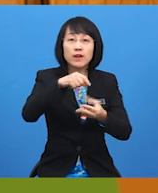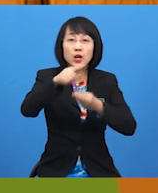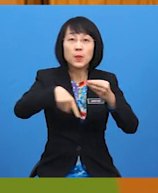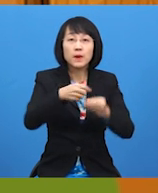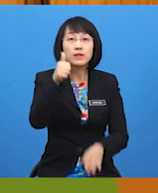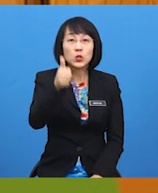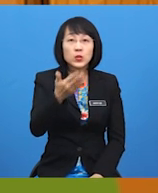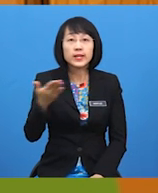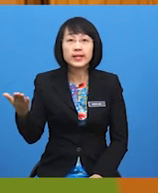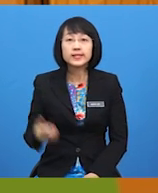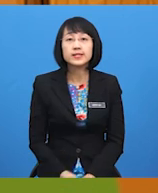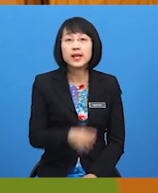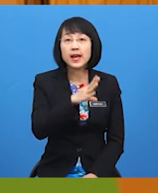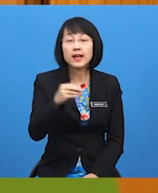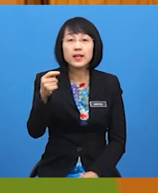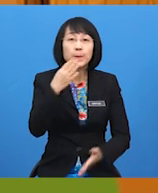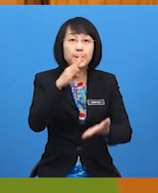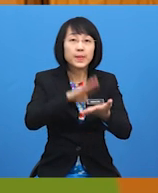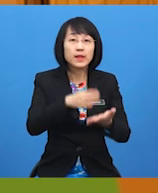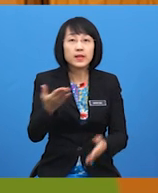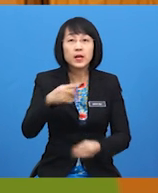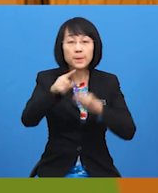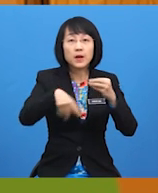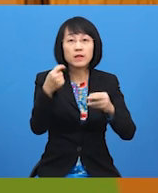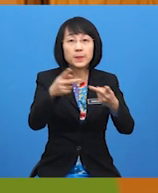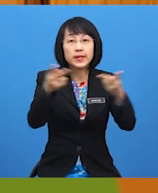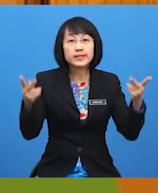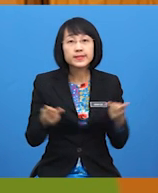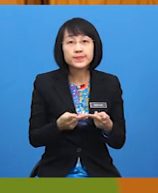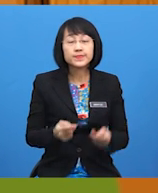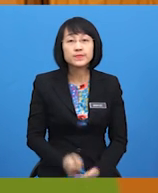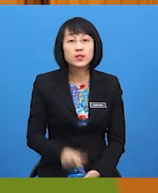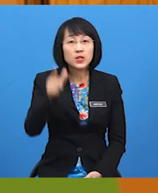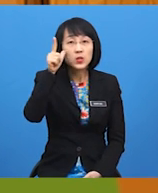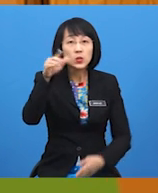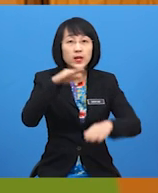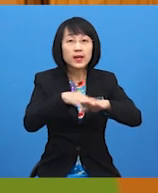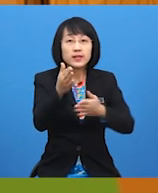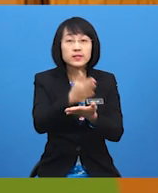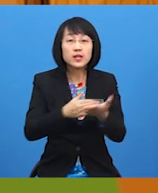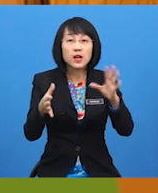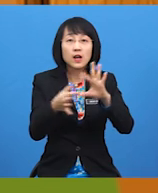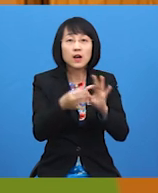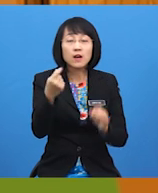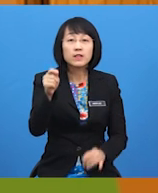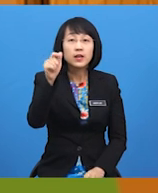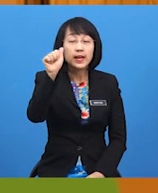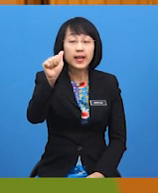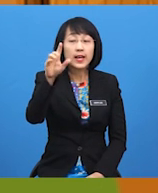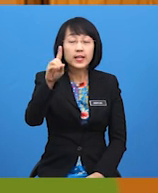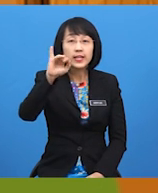the good things and the bad things about the place. Look at some of the adjectives